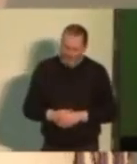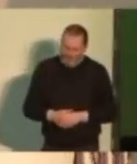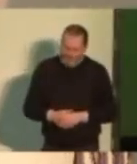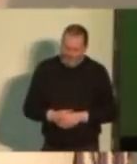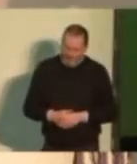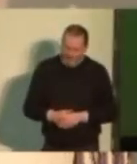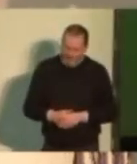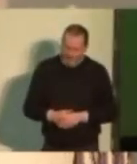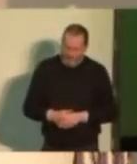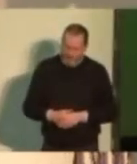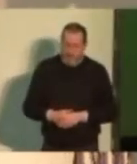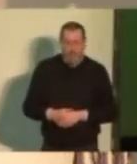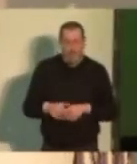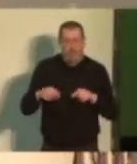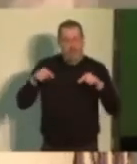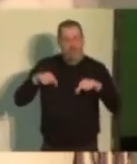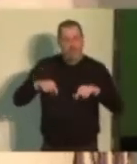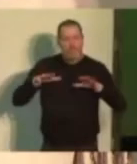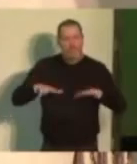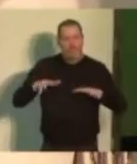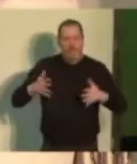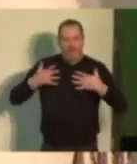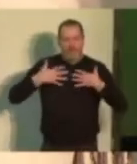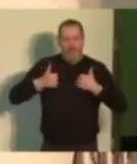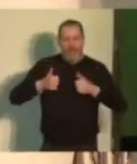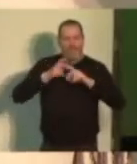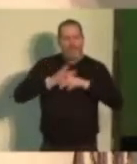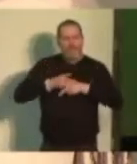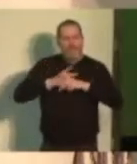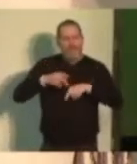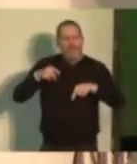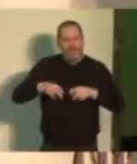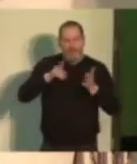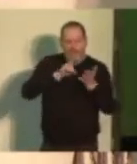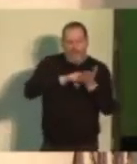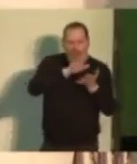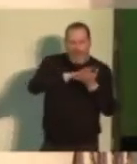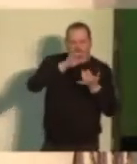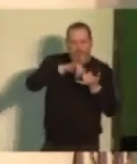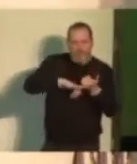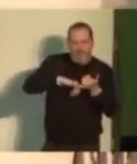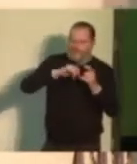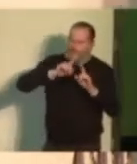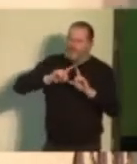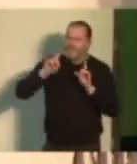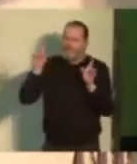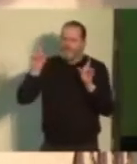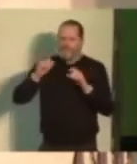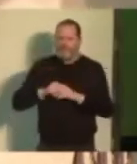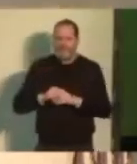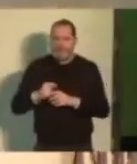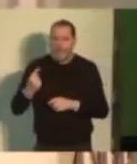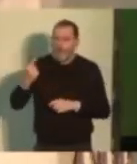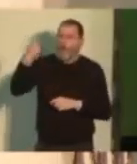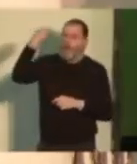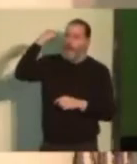Now your health care system here is different than ours and thank God in 1948,